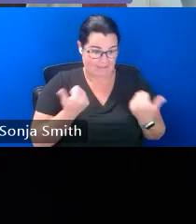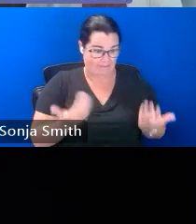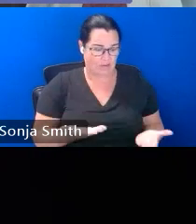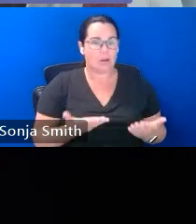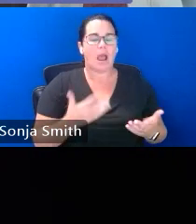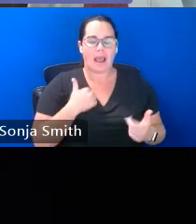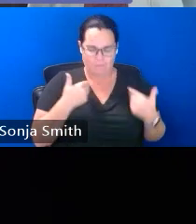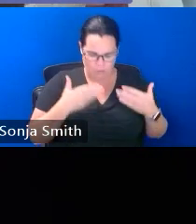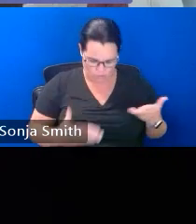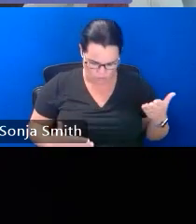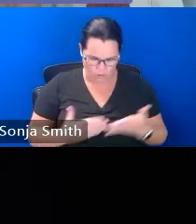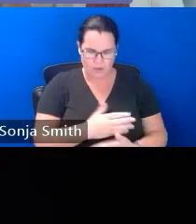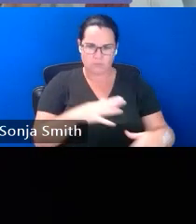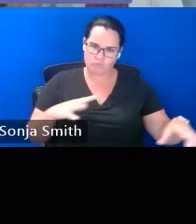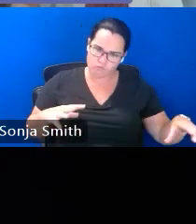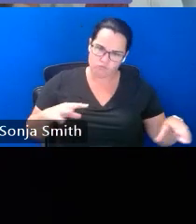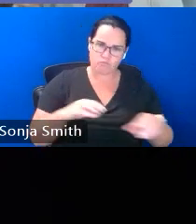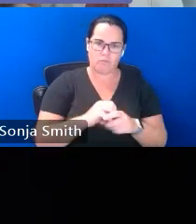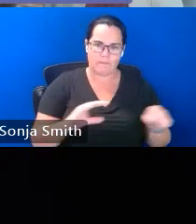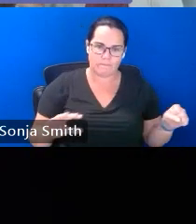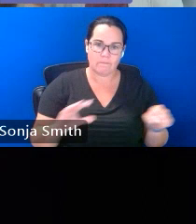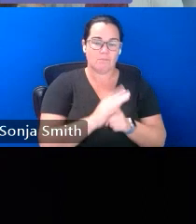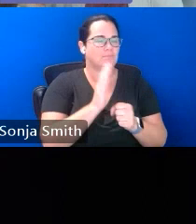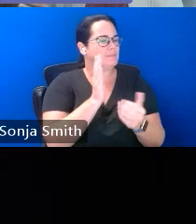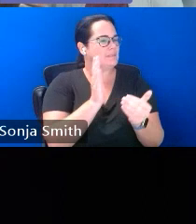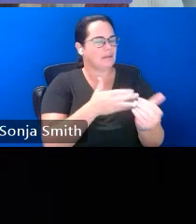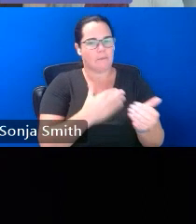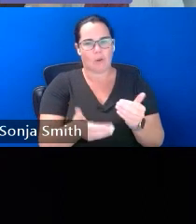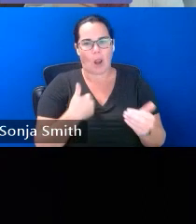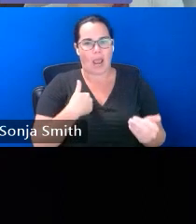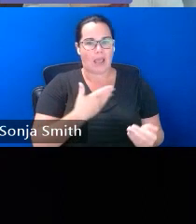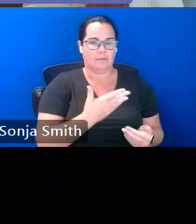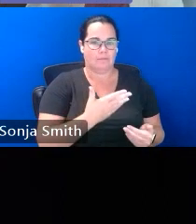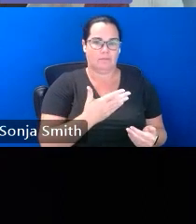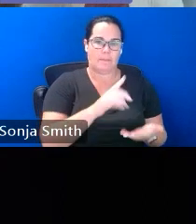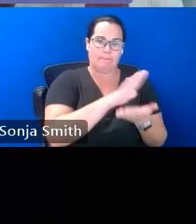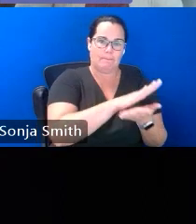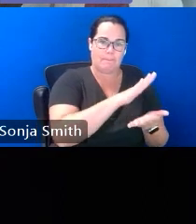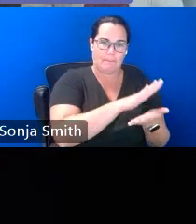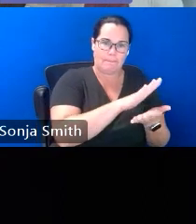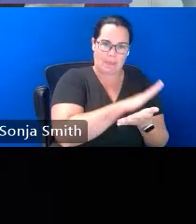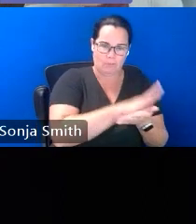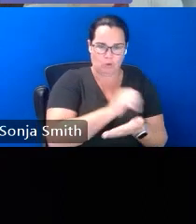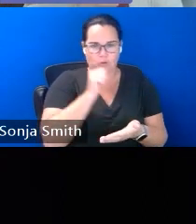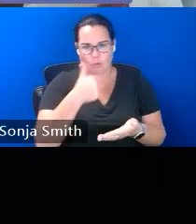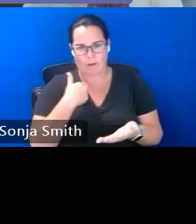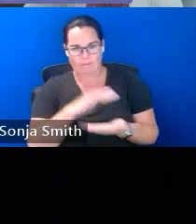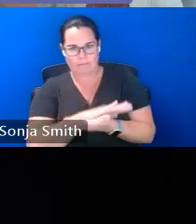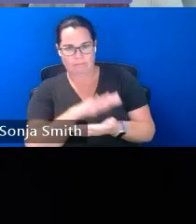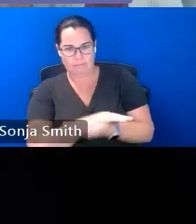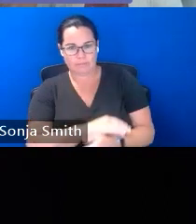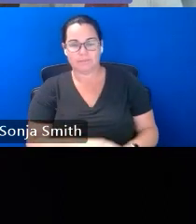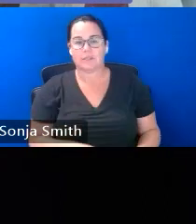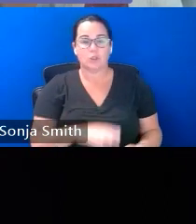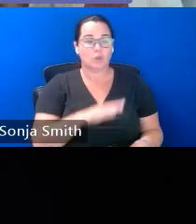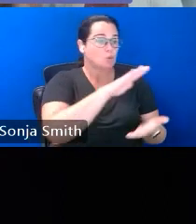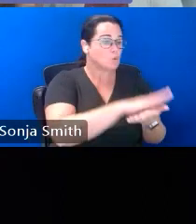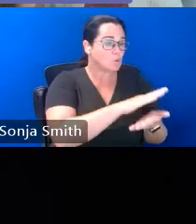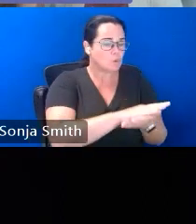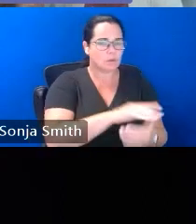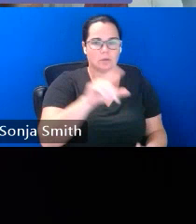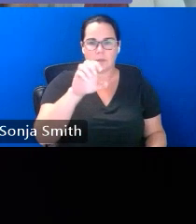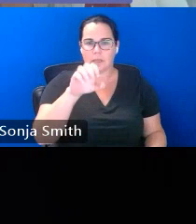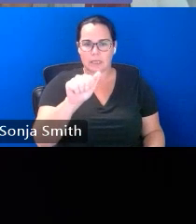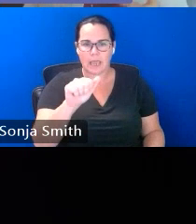participate fully in public schools regardless of their immigration status so schools leas any lea administered